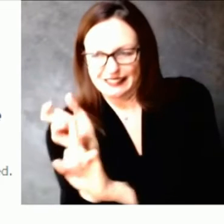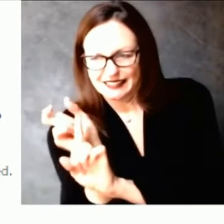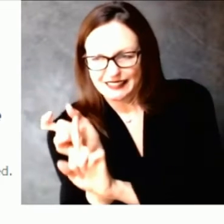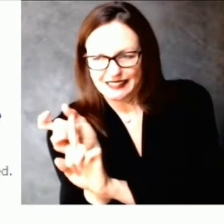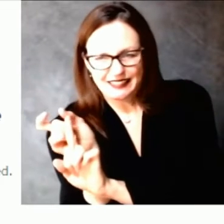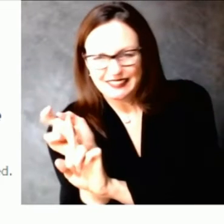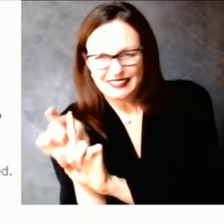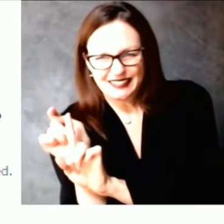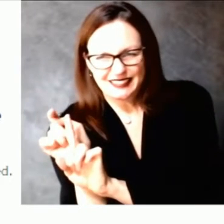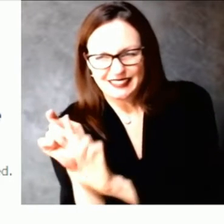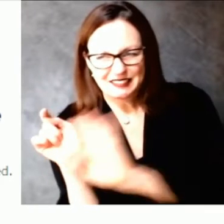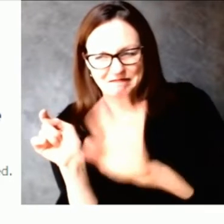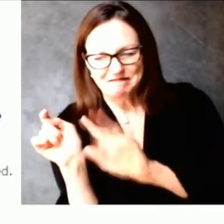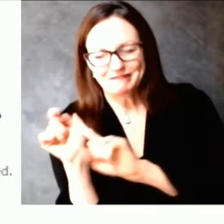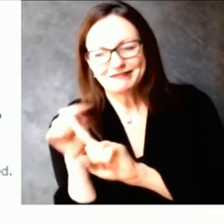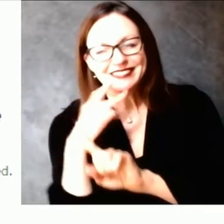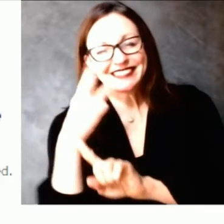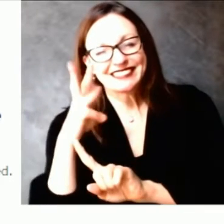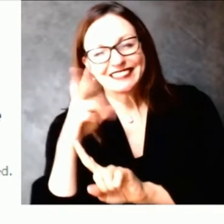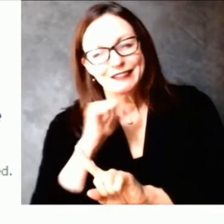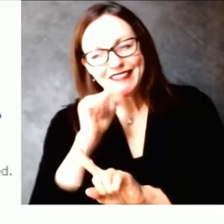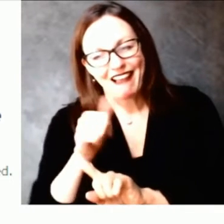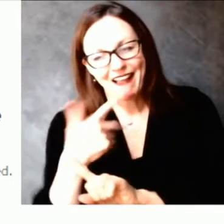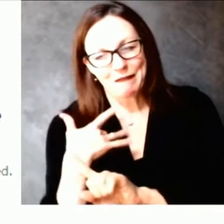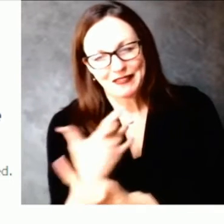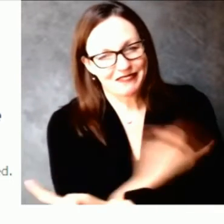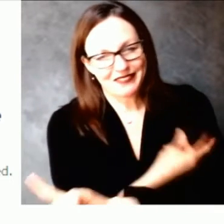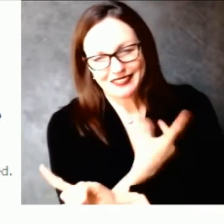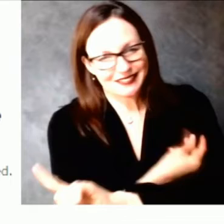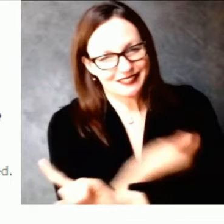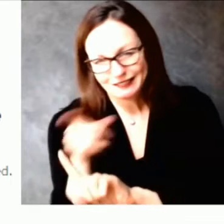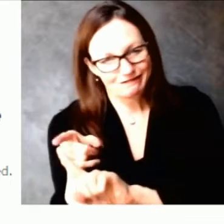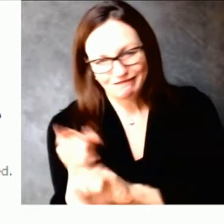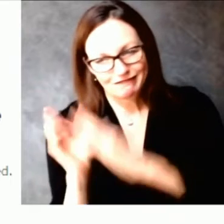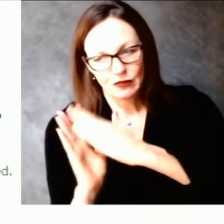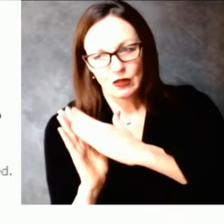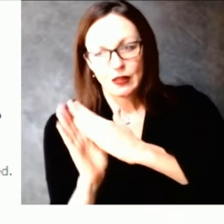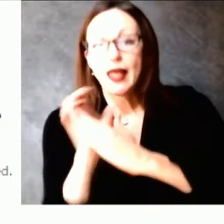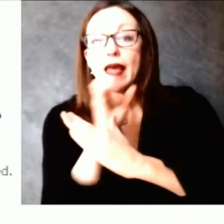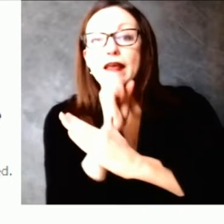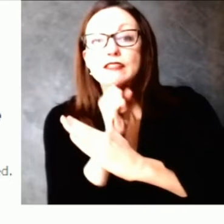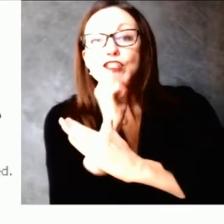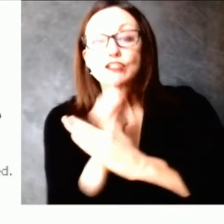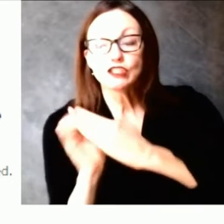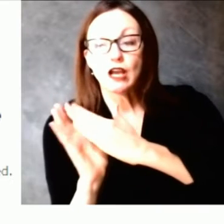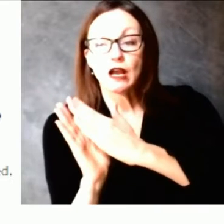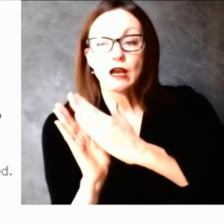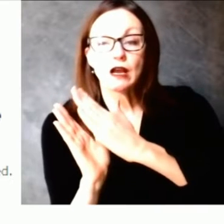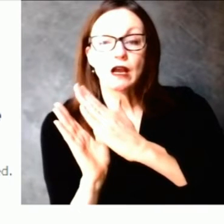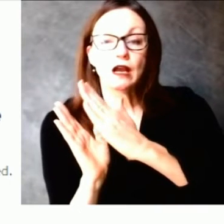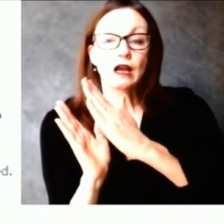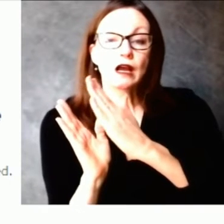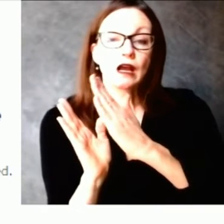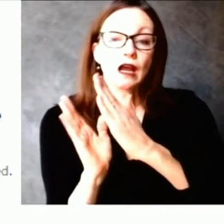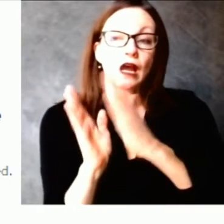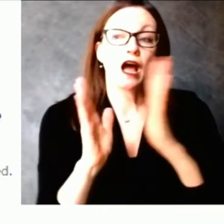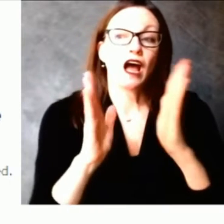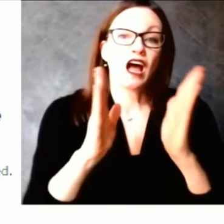represents the total portion of our population who could receive the vaccine when we have adequate supply.